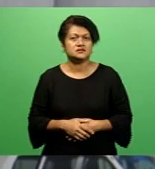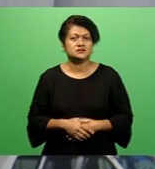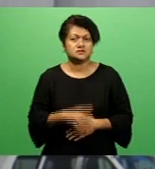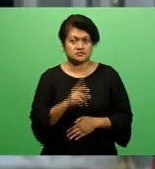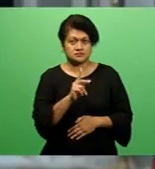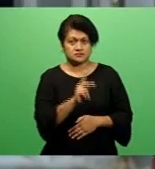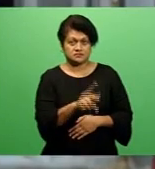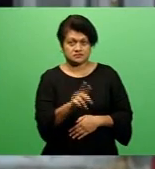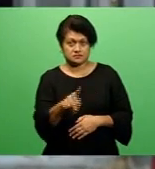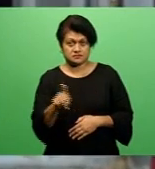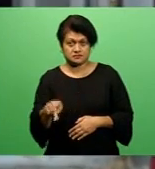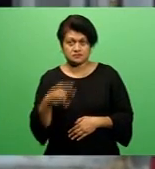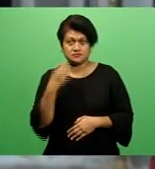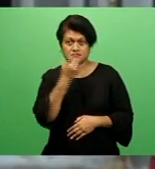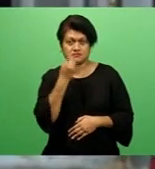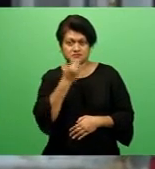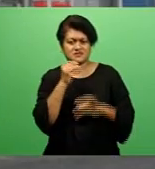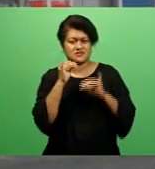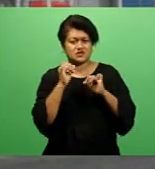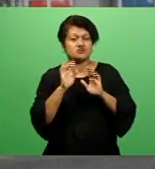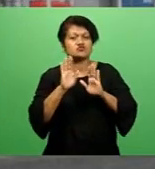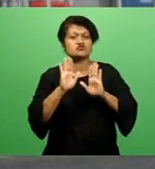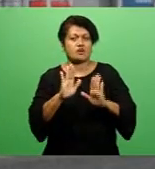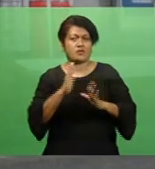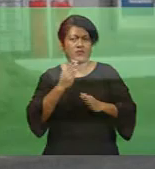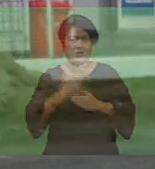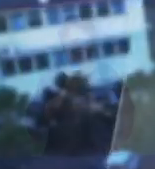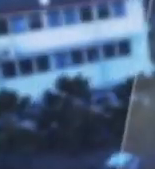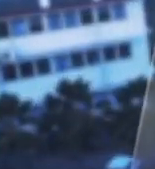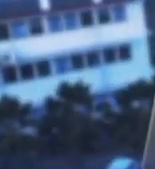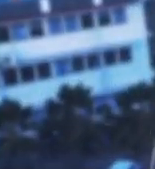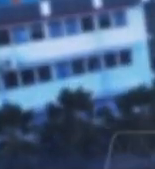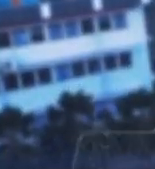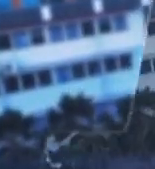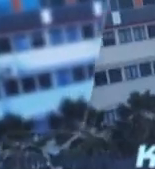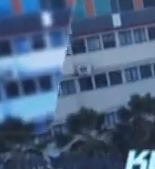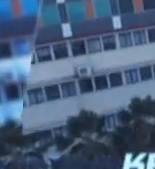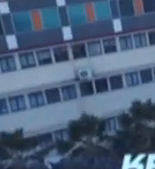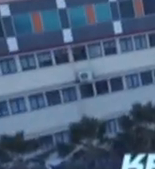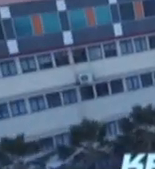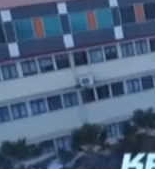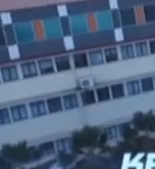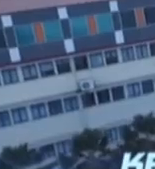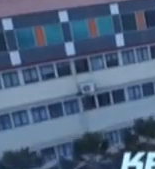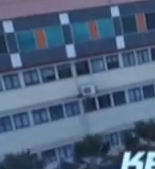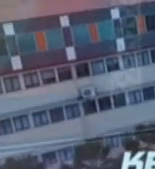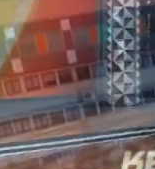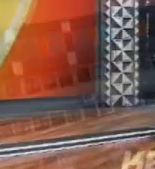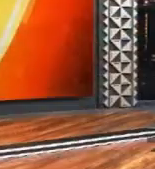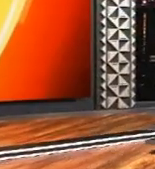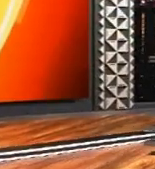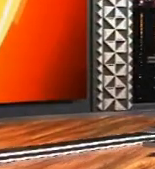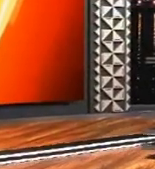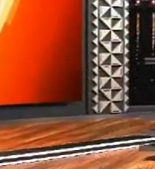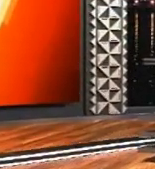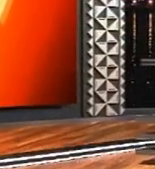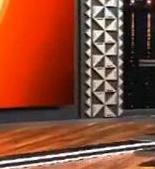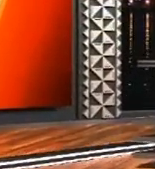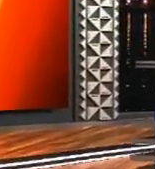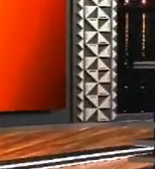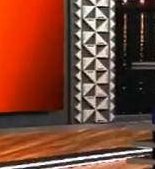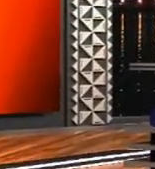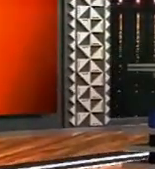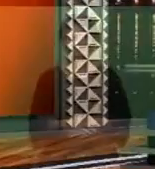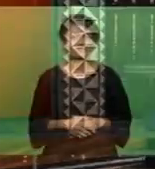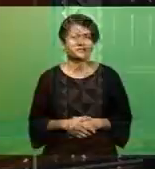And food-specific issued stop-work order. From the studios of FBC Suha, Edwin Nunn.